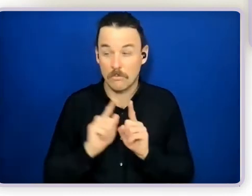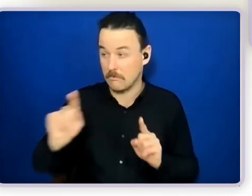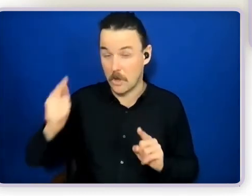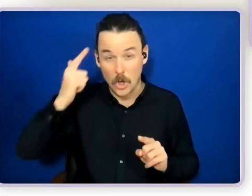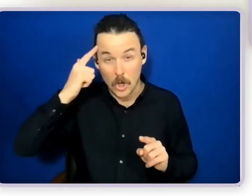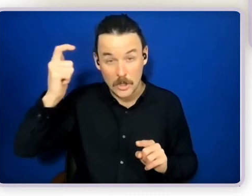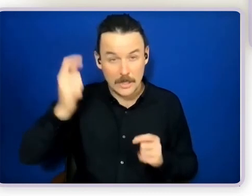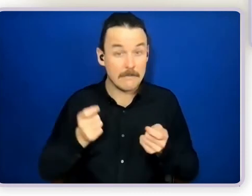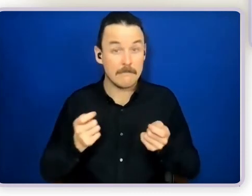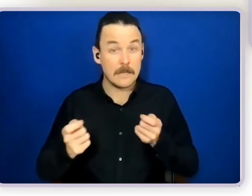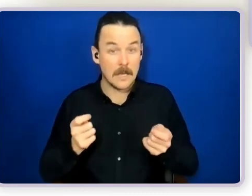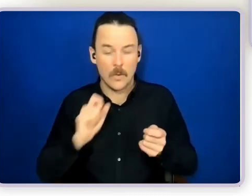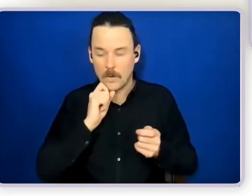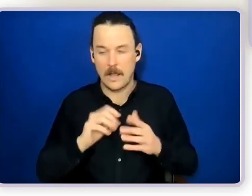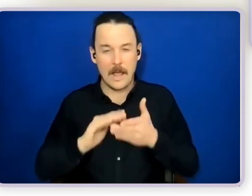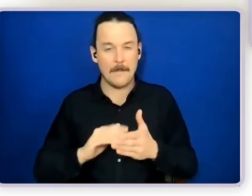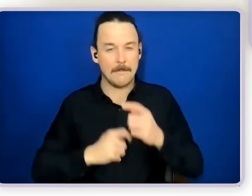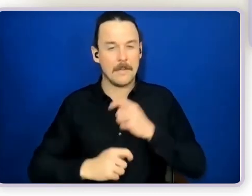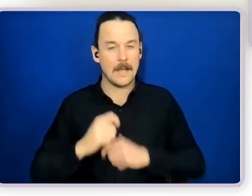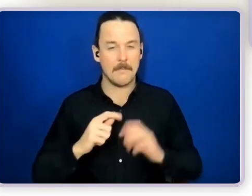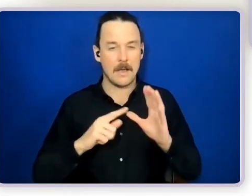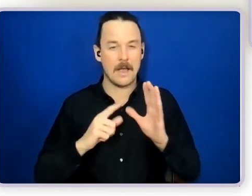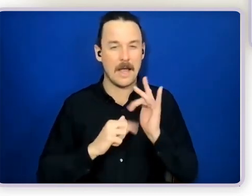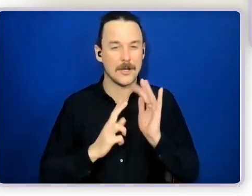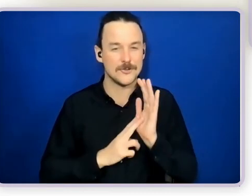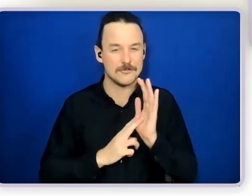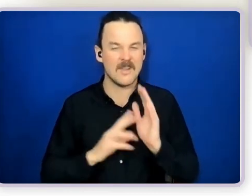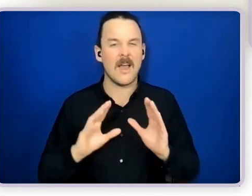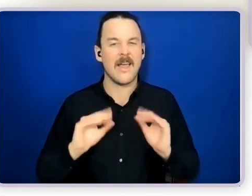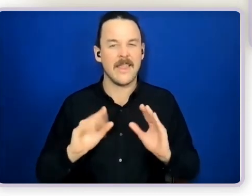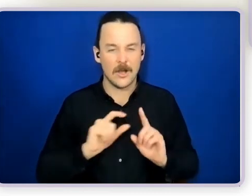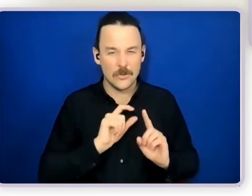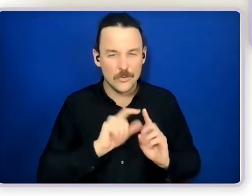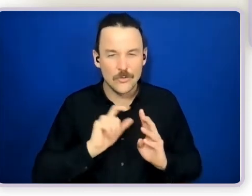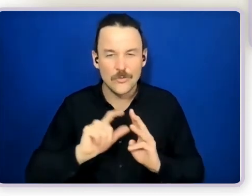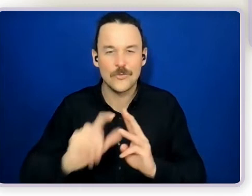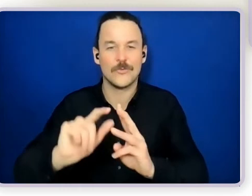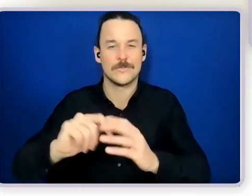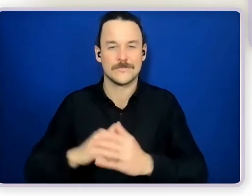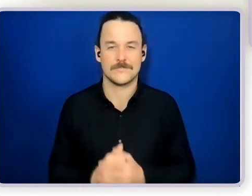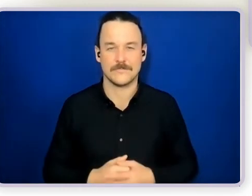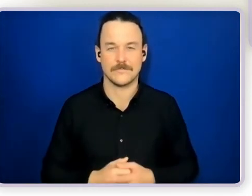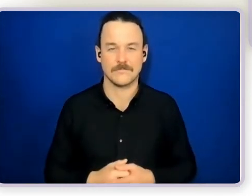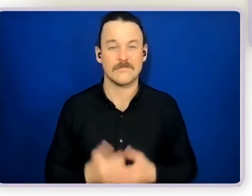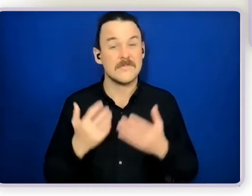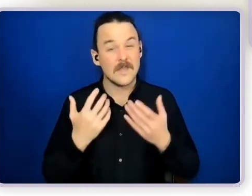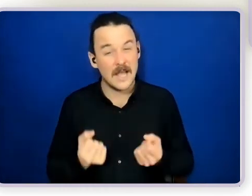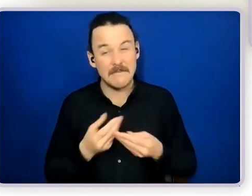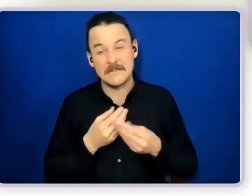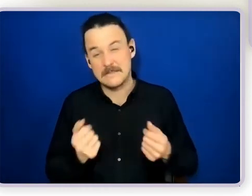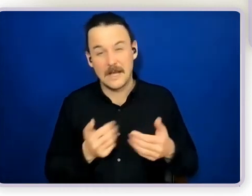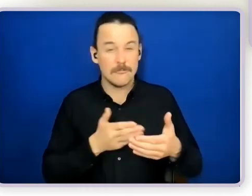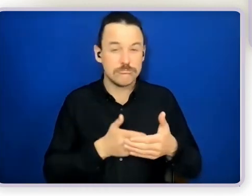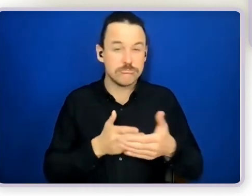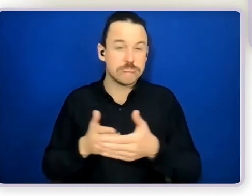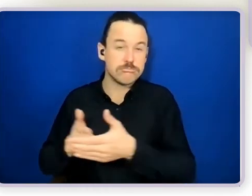and how to make that action happen for a person and there are some limitations to circles they're not a bit the be-all and end